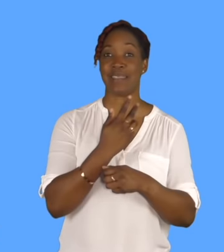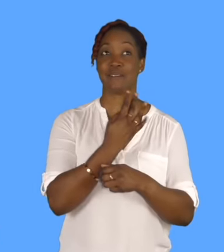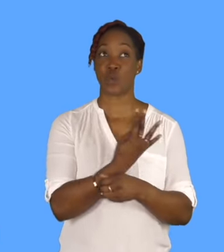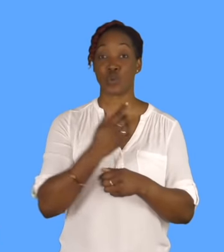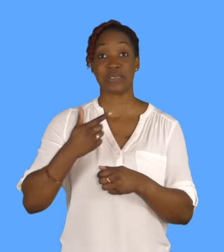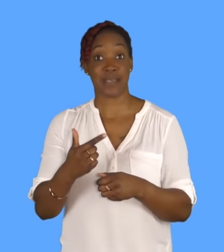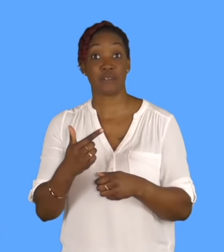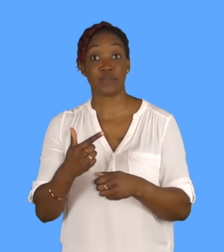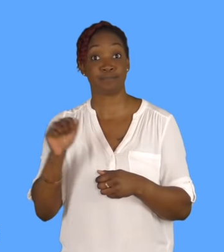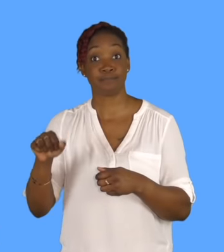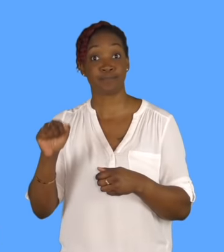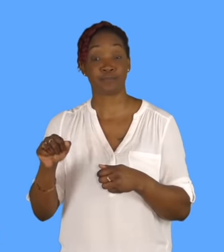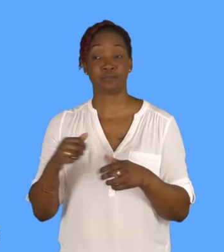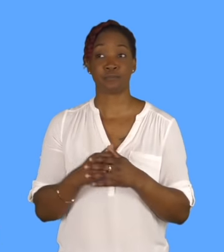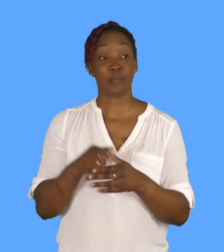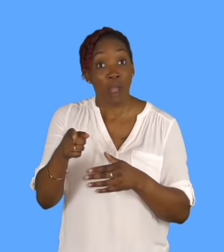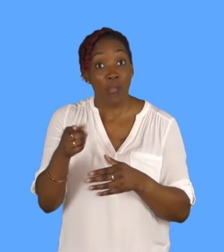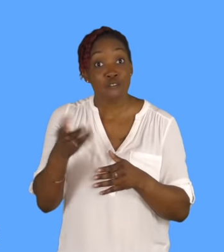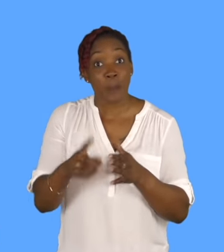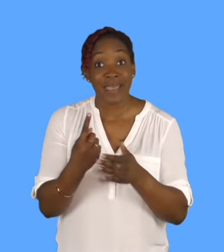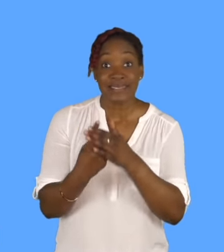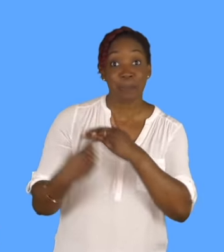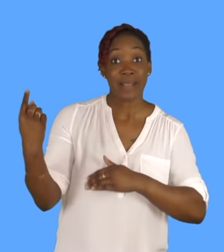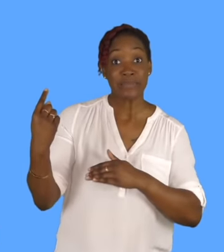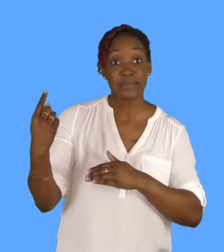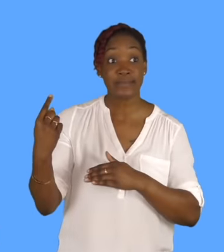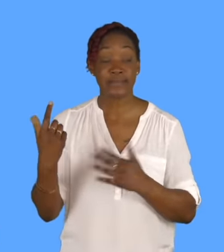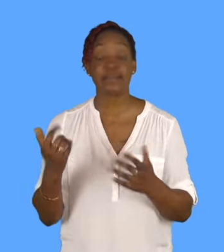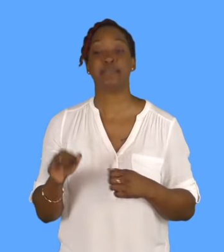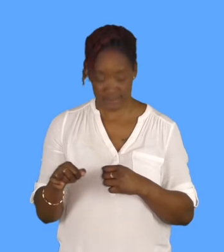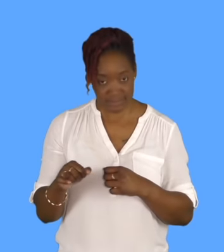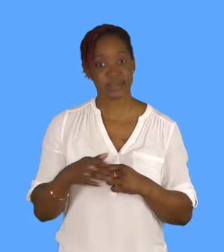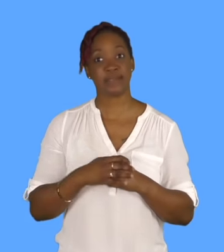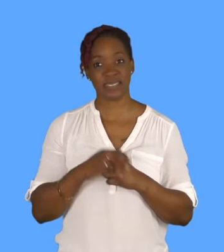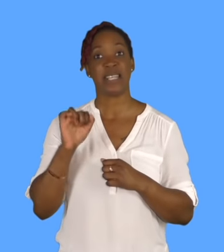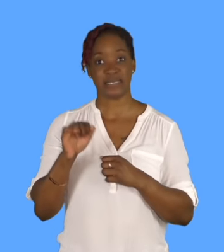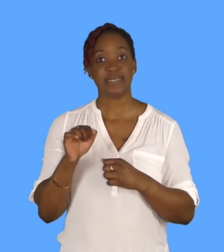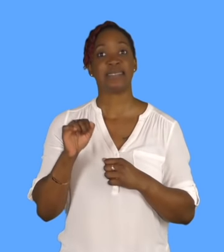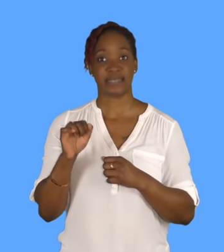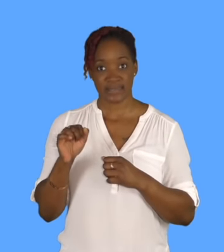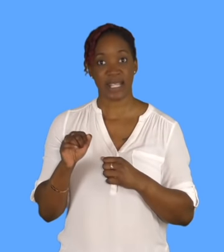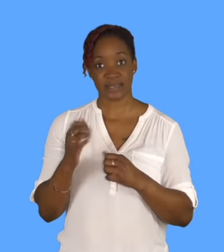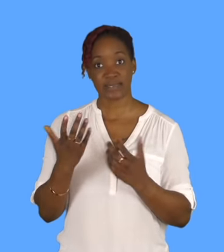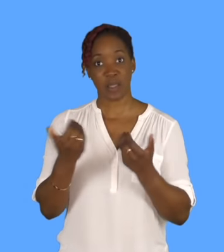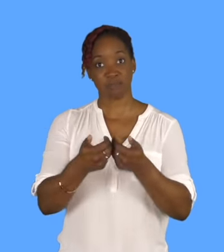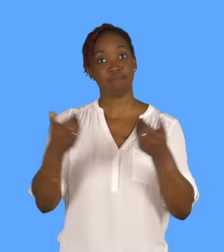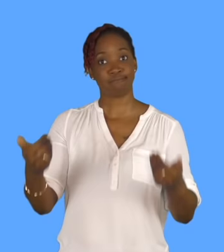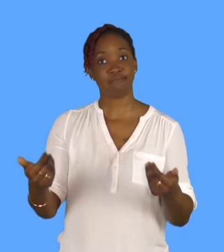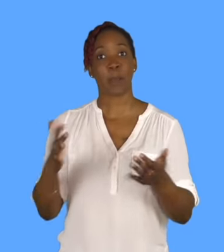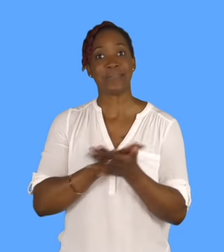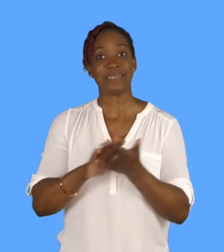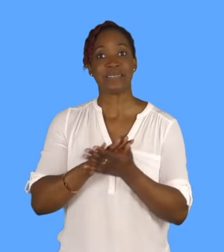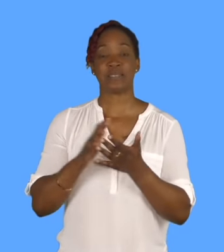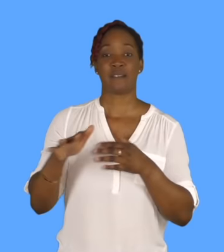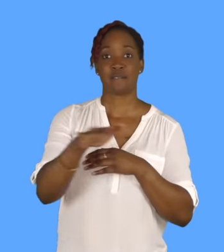So, family work just outside Lahore, and then they were made refugees. Amritsar,